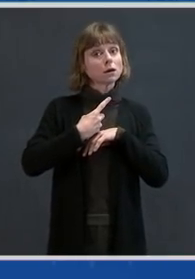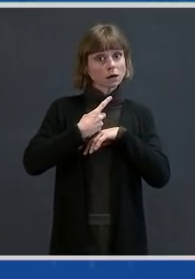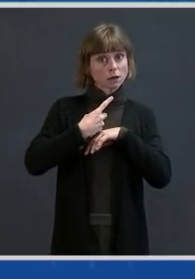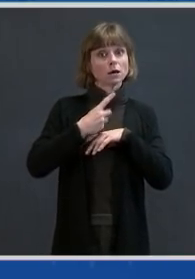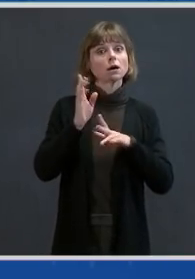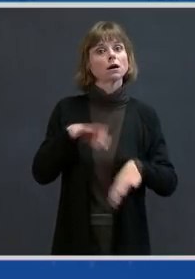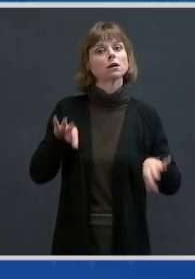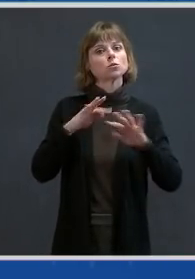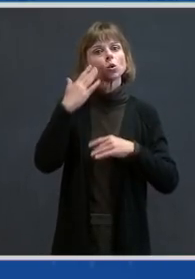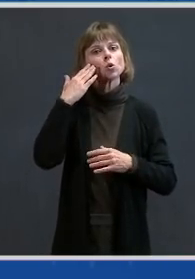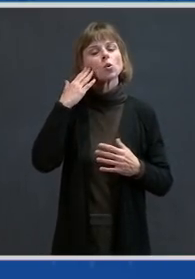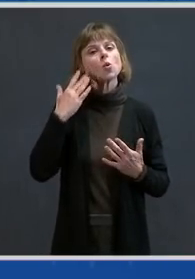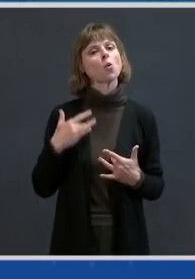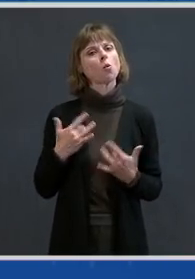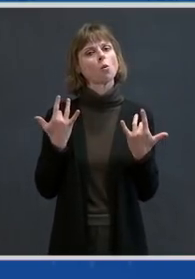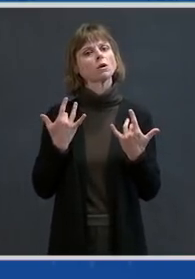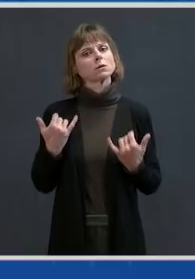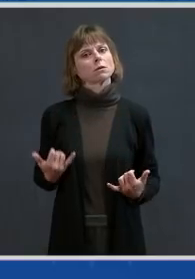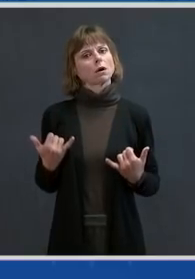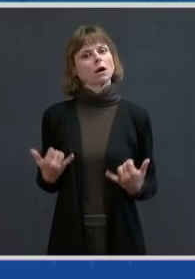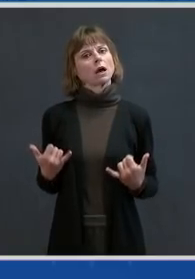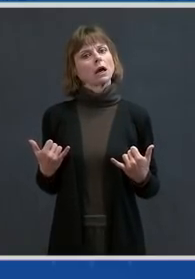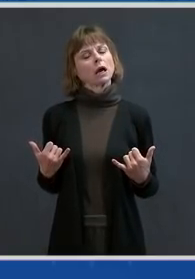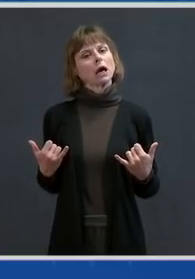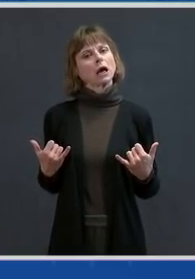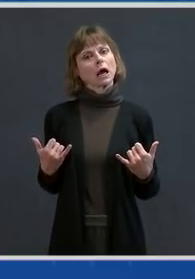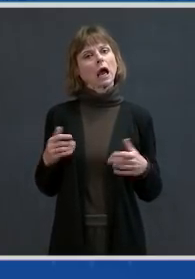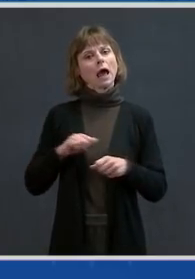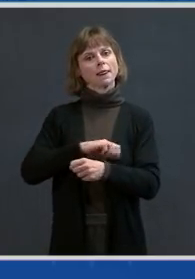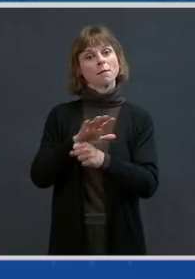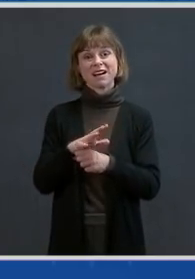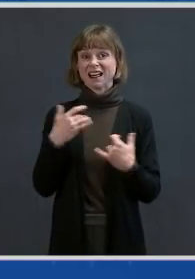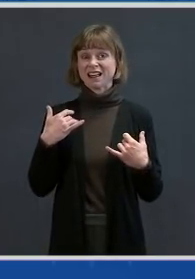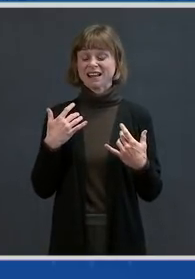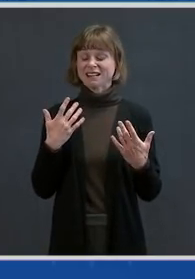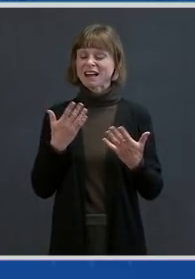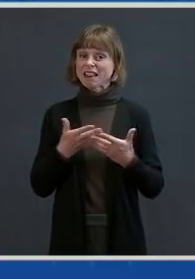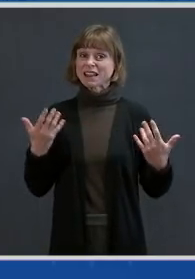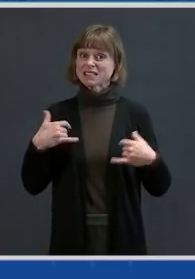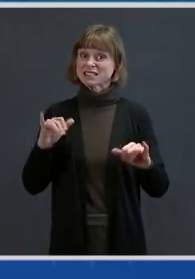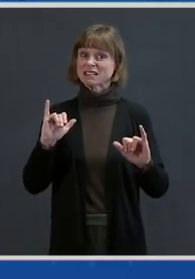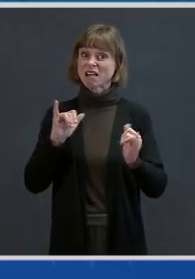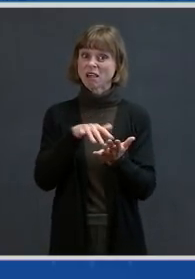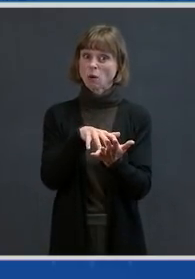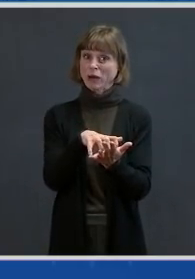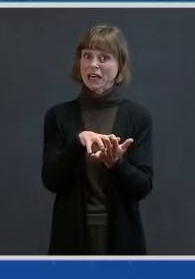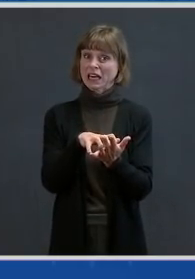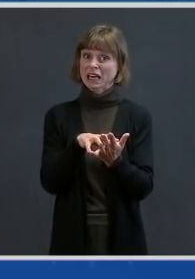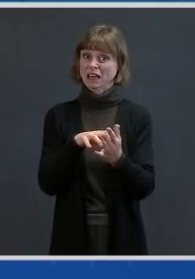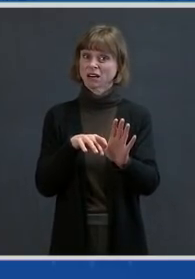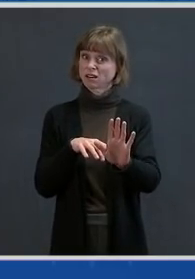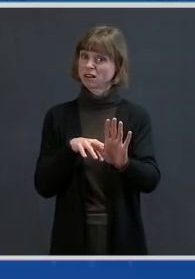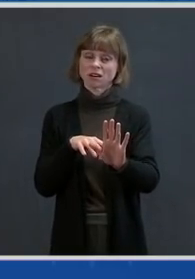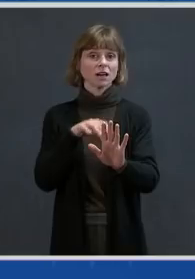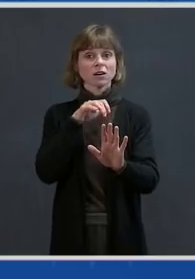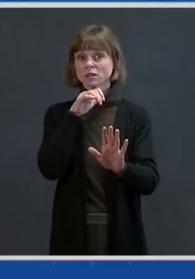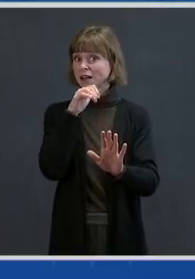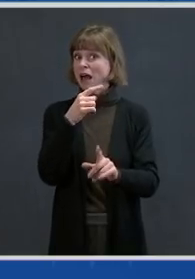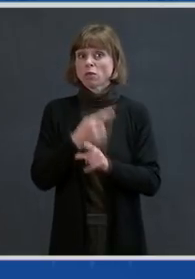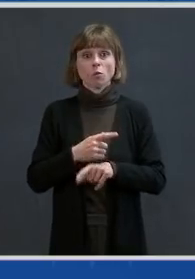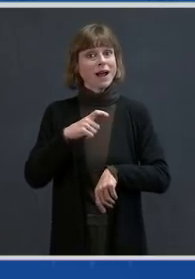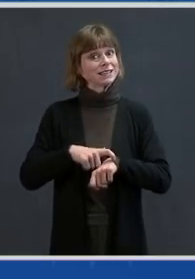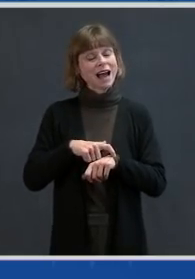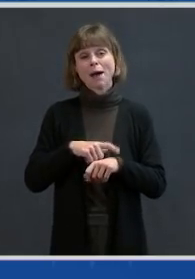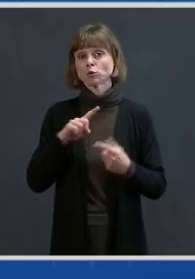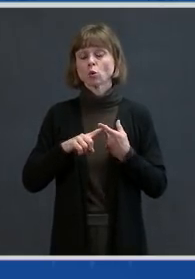where we are in the pandemic. Things are tenuous. Now is not the time to relax restrictions. Although